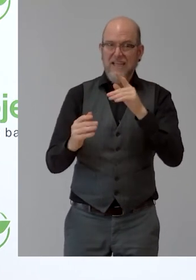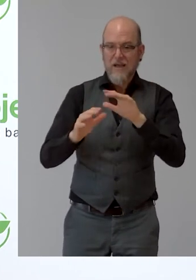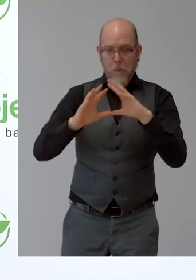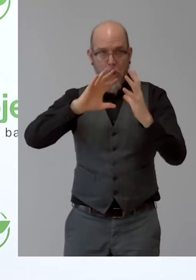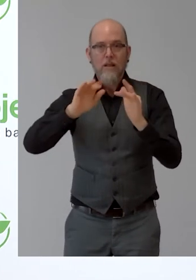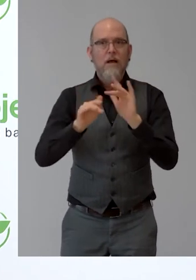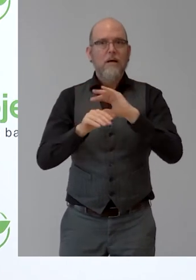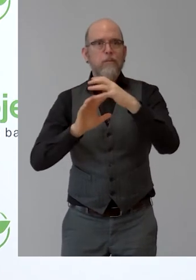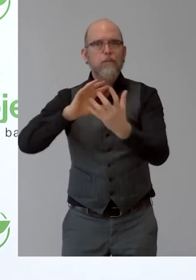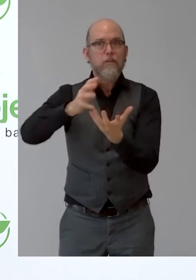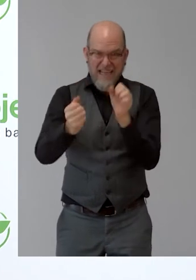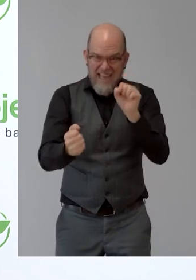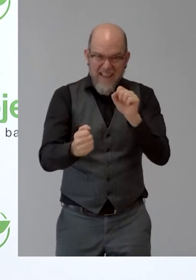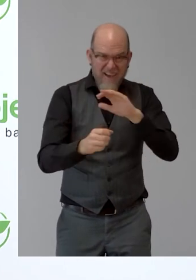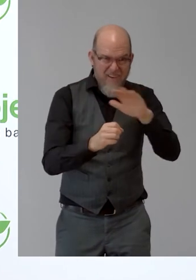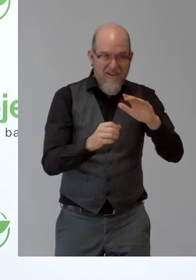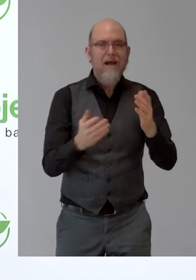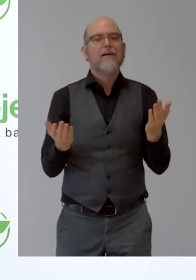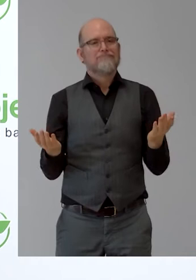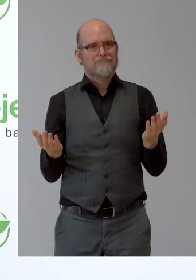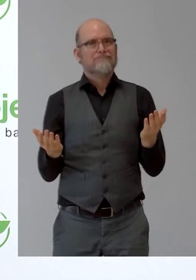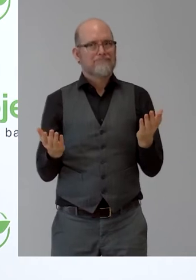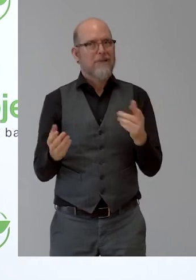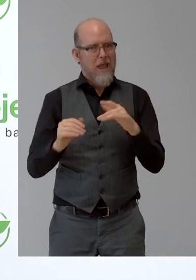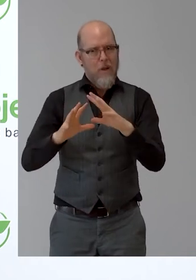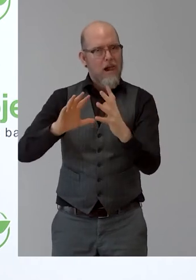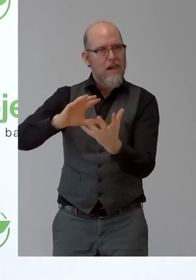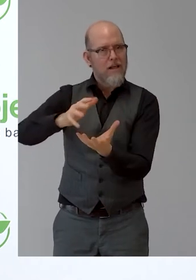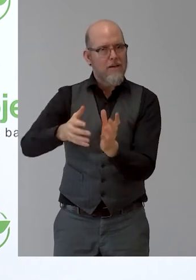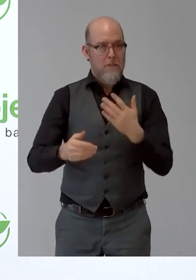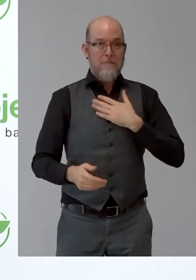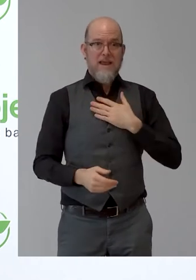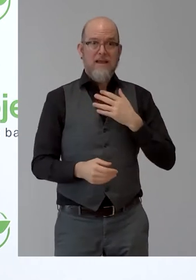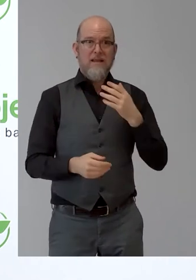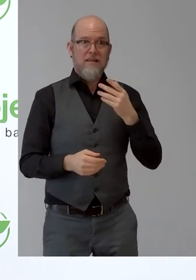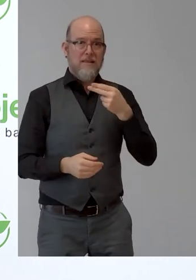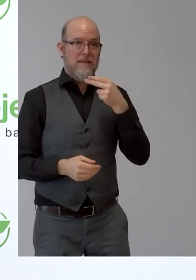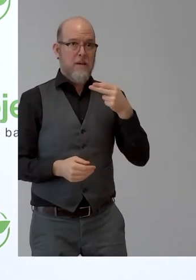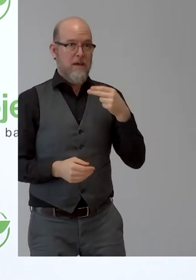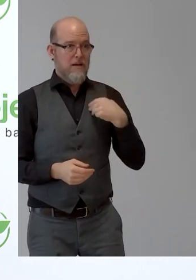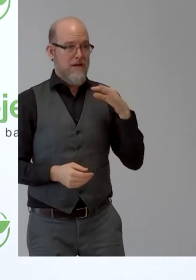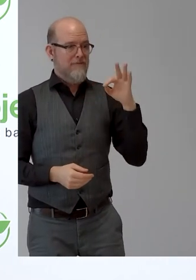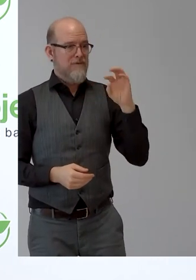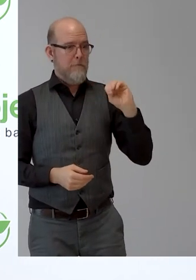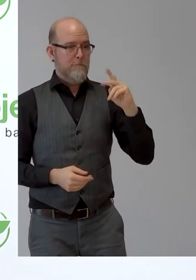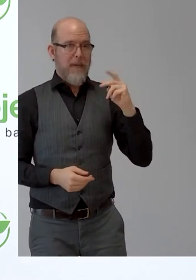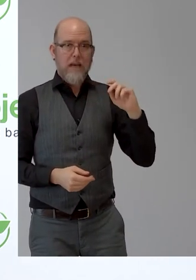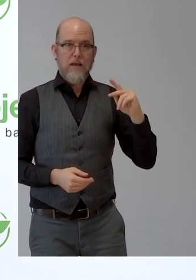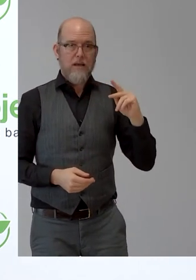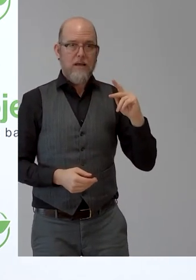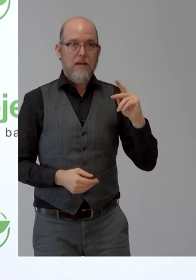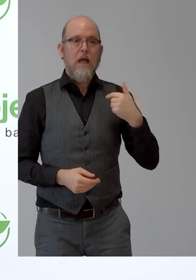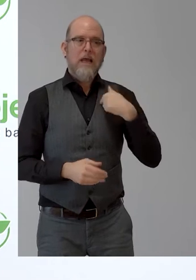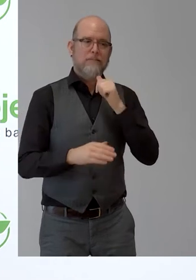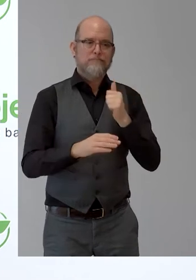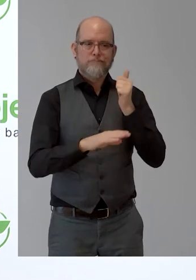My name is Michael Fembeck, I'm the director of the Zero Project, and in the next hour we would like to talk about 3D print